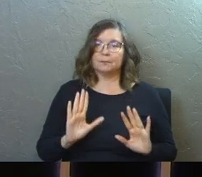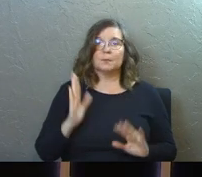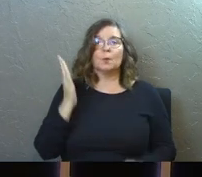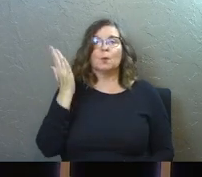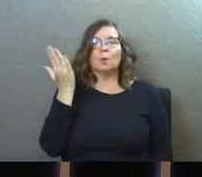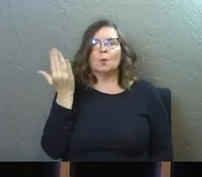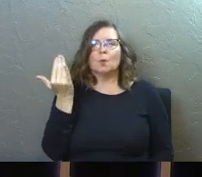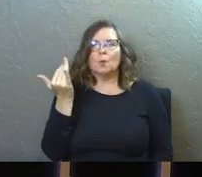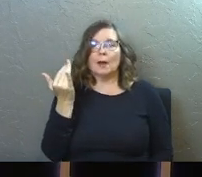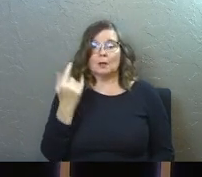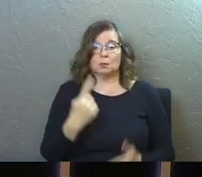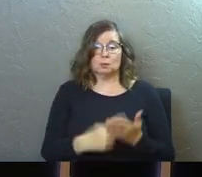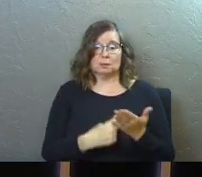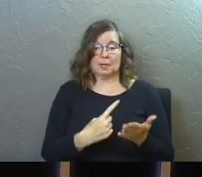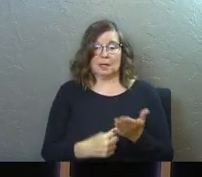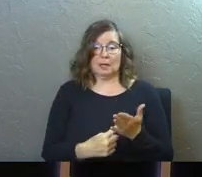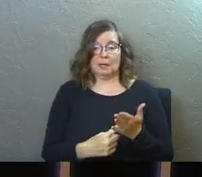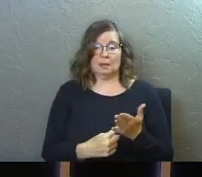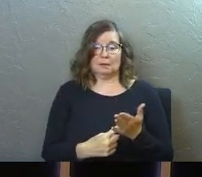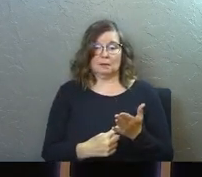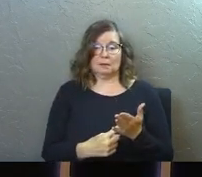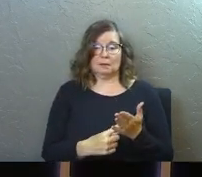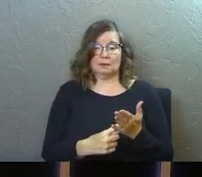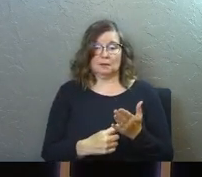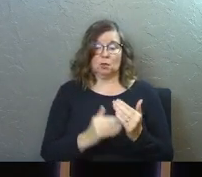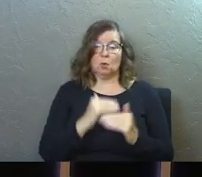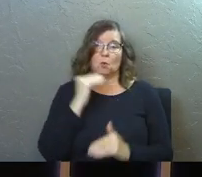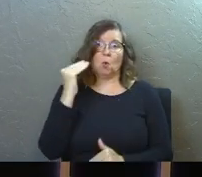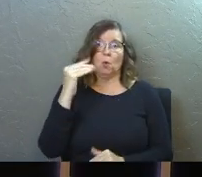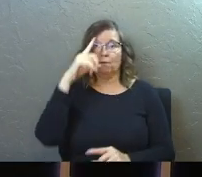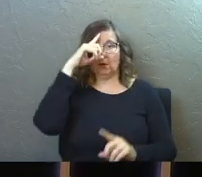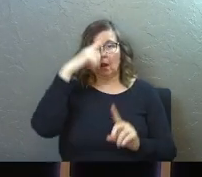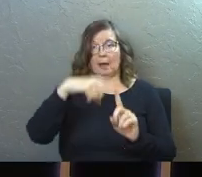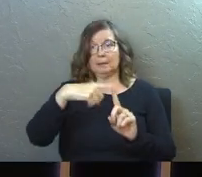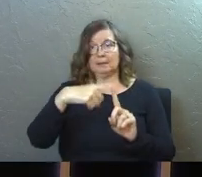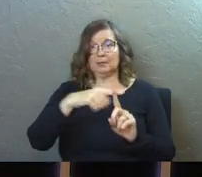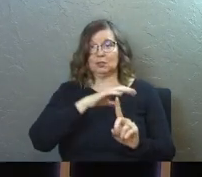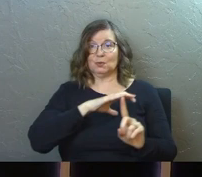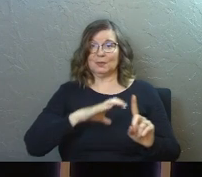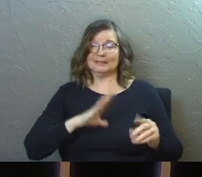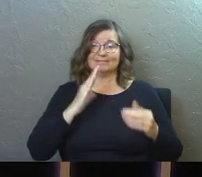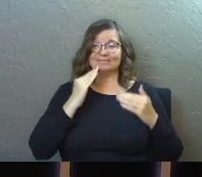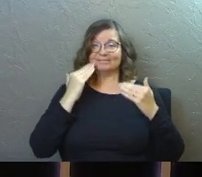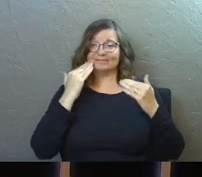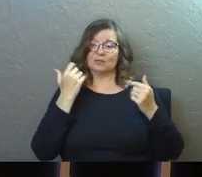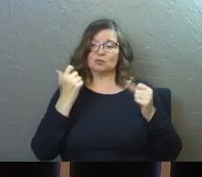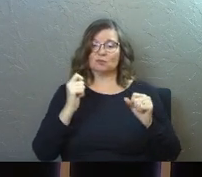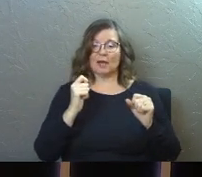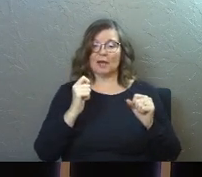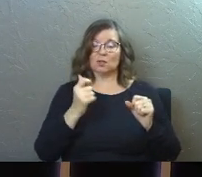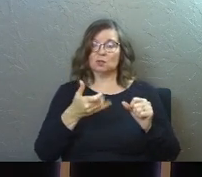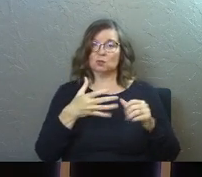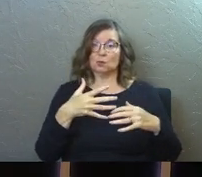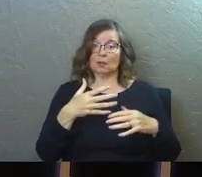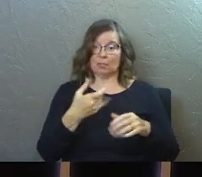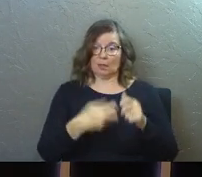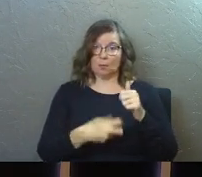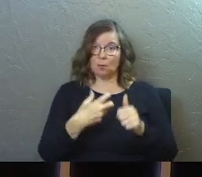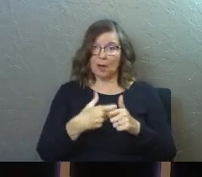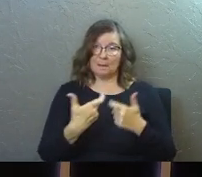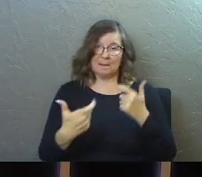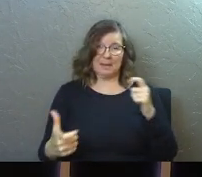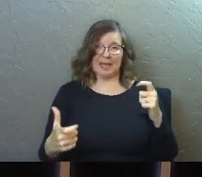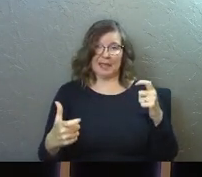Why do sometimes over-optimistic Christians who are trying to oversimplify